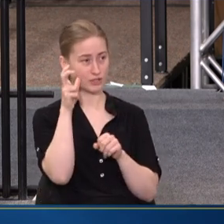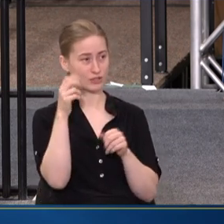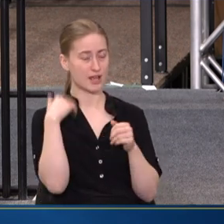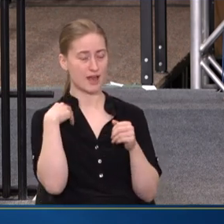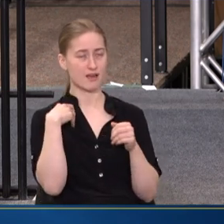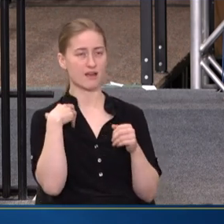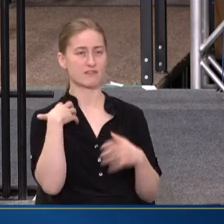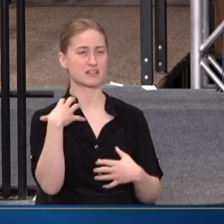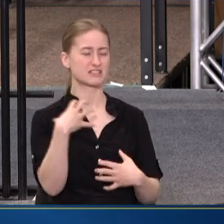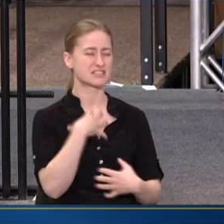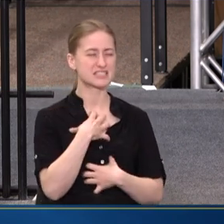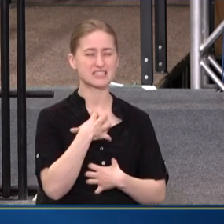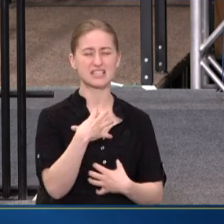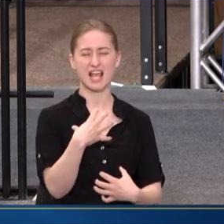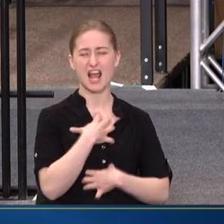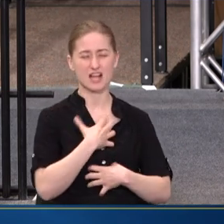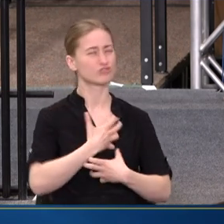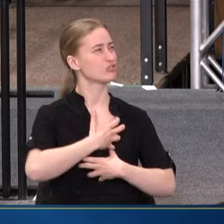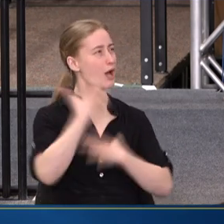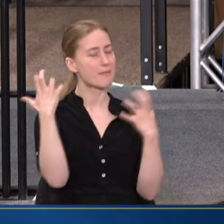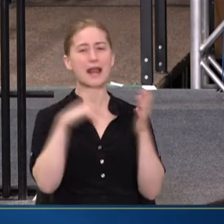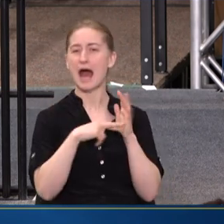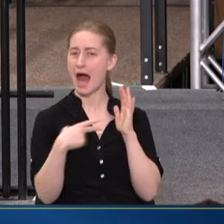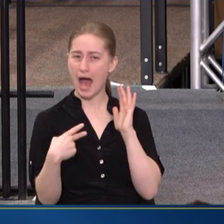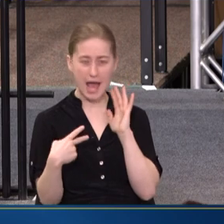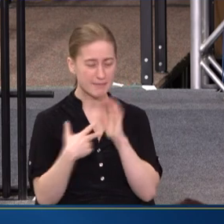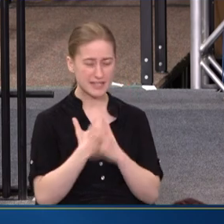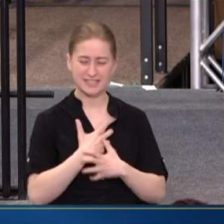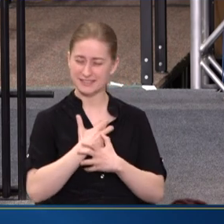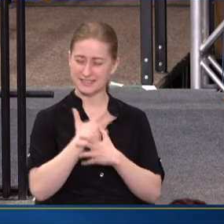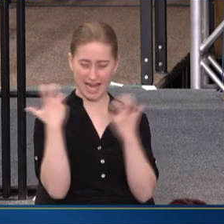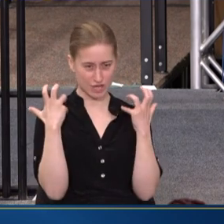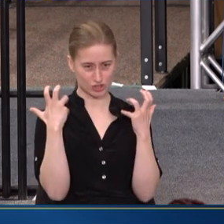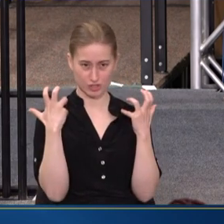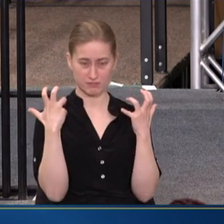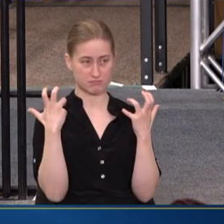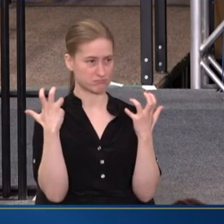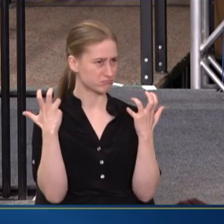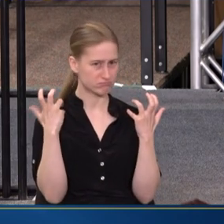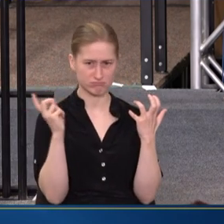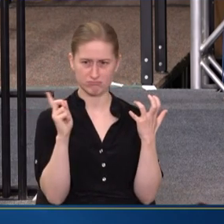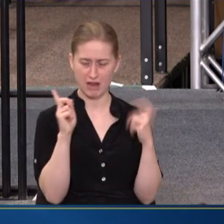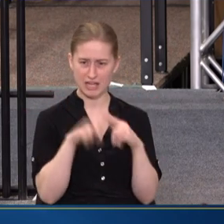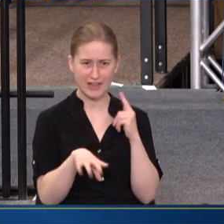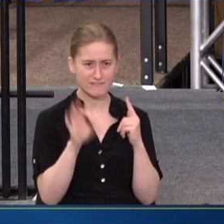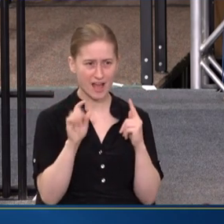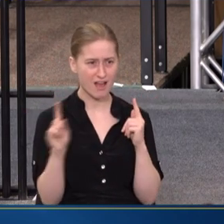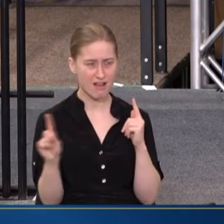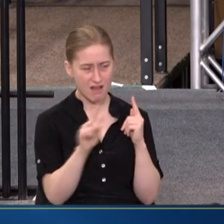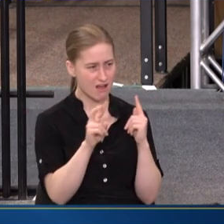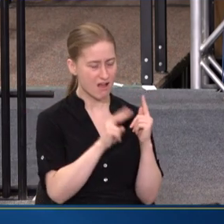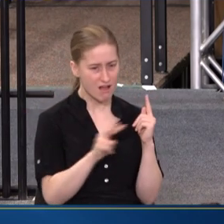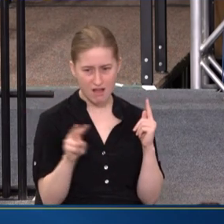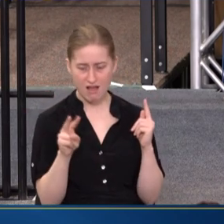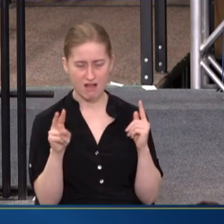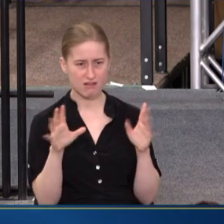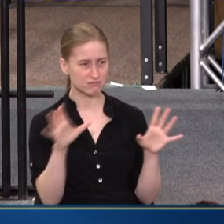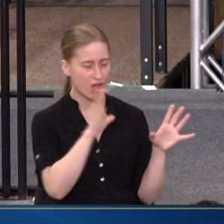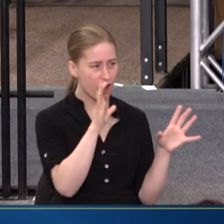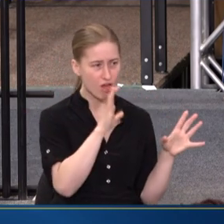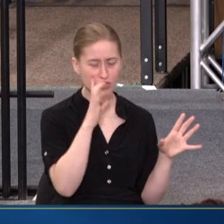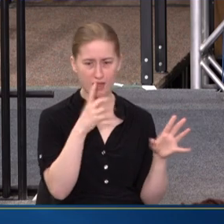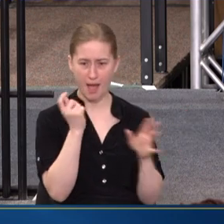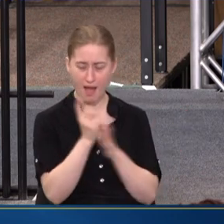A TANTRUM, AND I MEAN A TANTRUM. BUT WE COULDN'T FIND HIM. AFTER SEVERAL FRANTIC